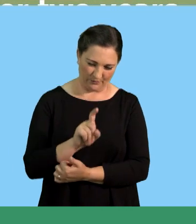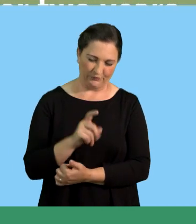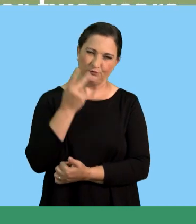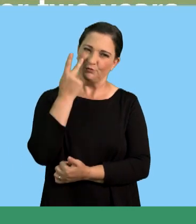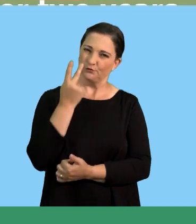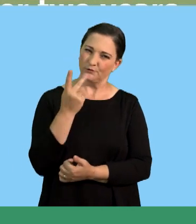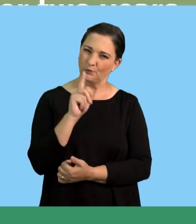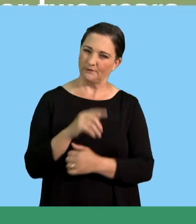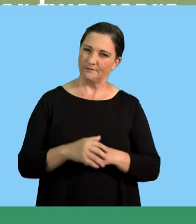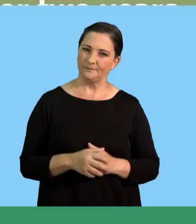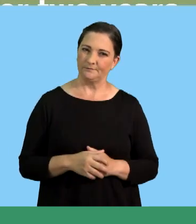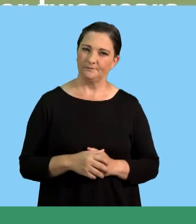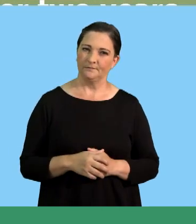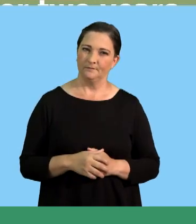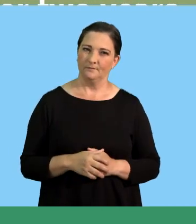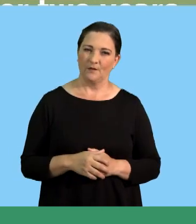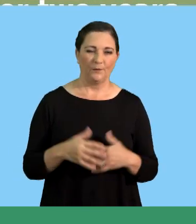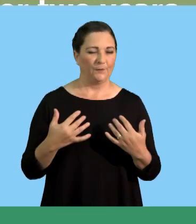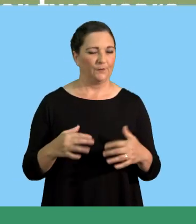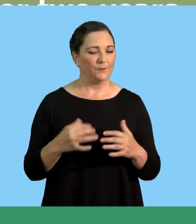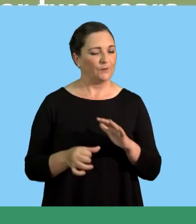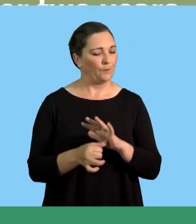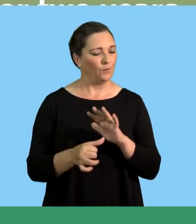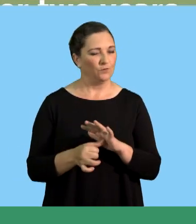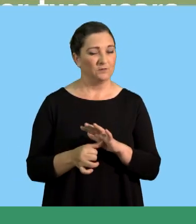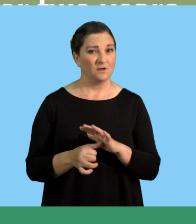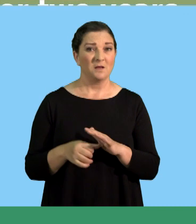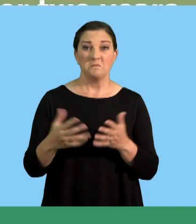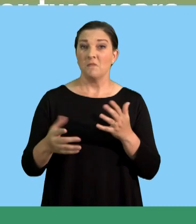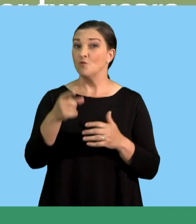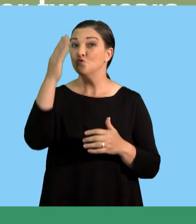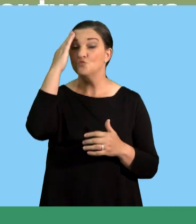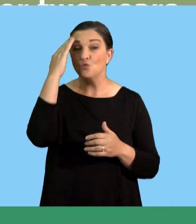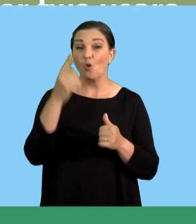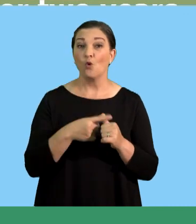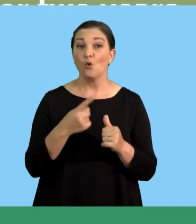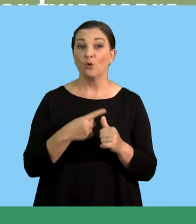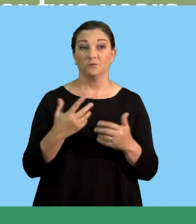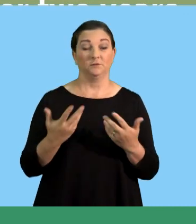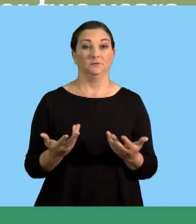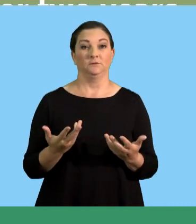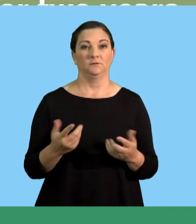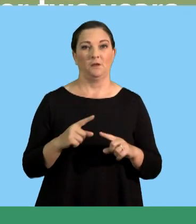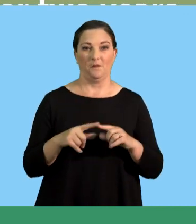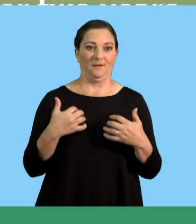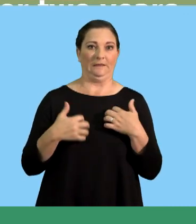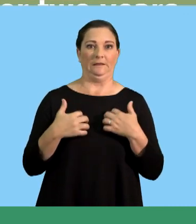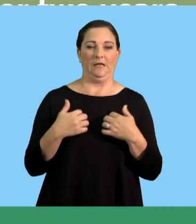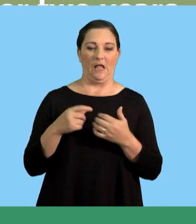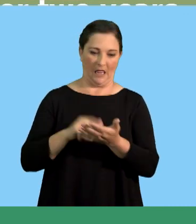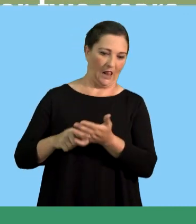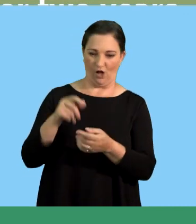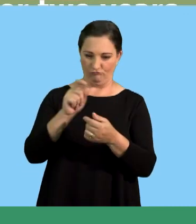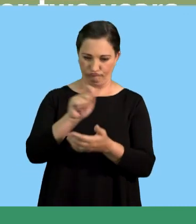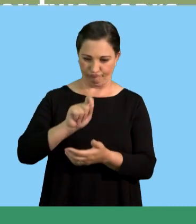we go back to the question. The question. This is very, very key because sometimes you know the answer, but you